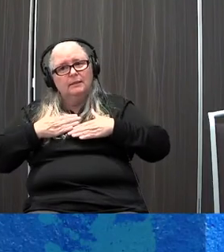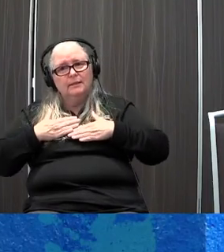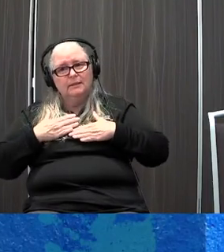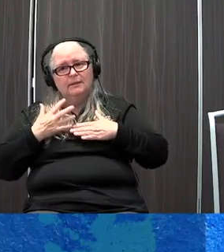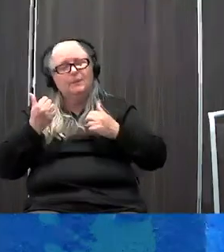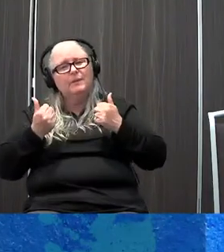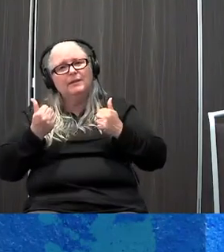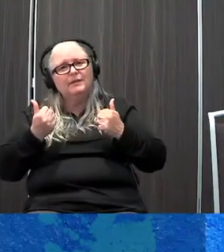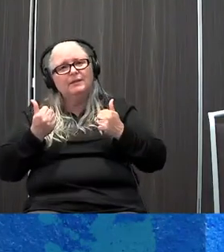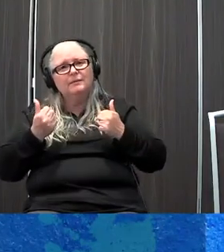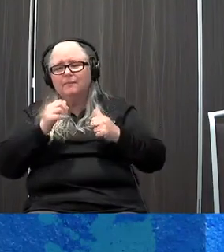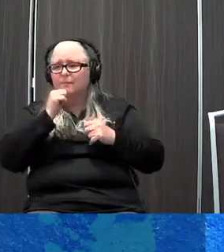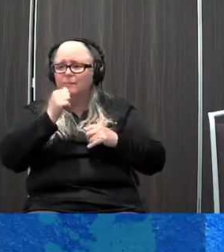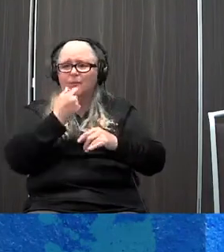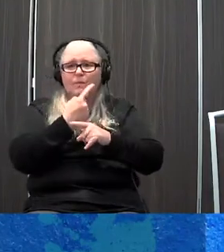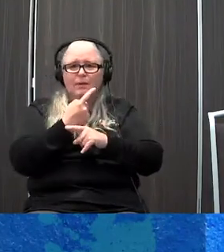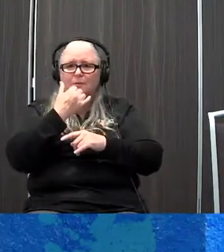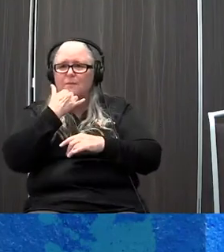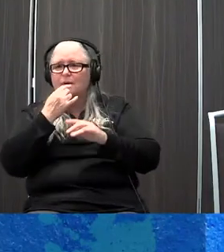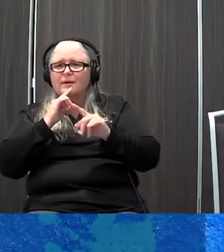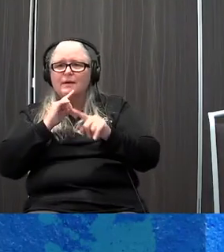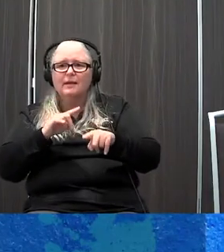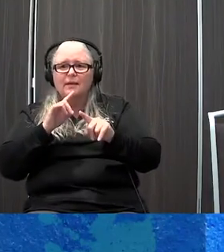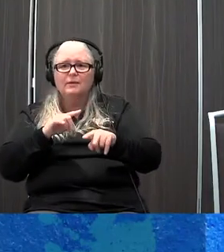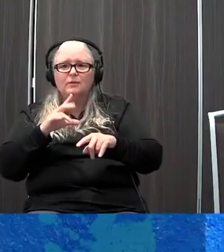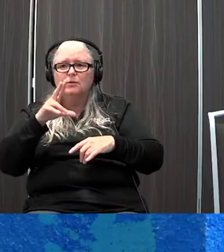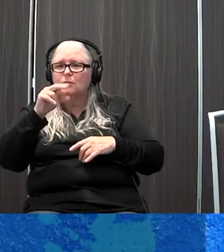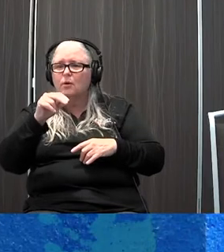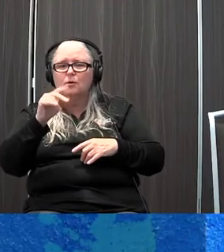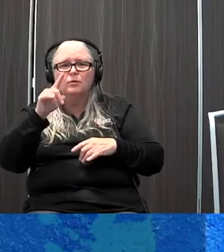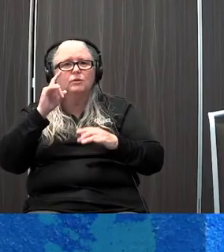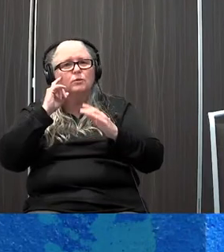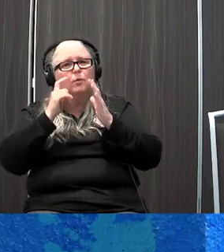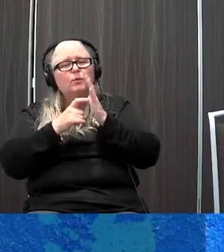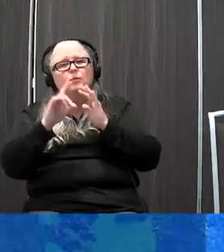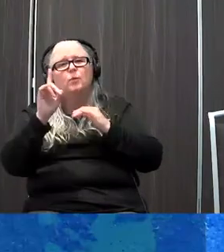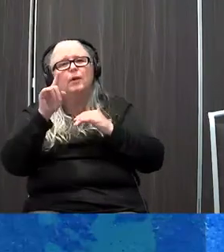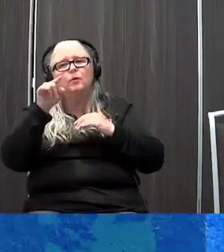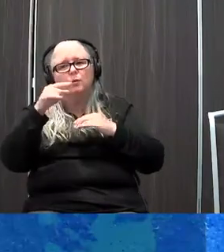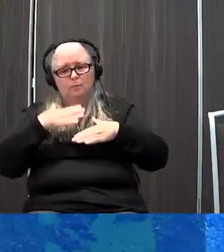And, again, there's no right or wrong answer. Just kind of notice where your breath is right now.